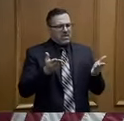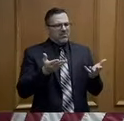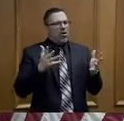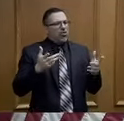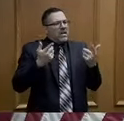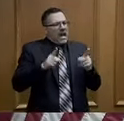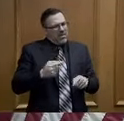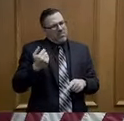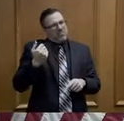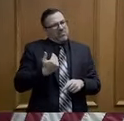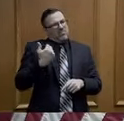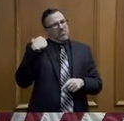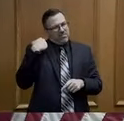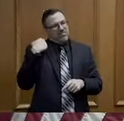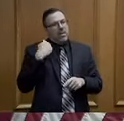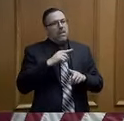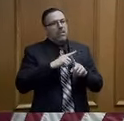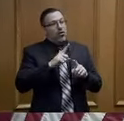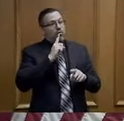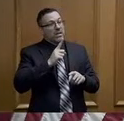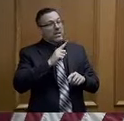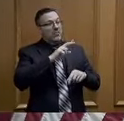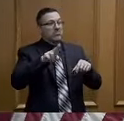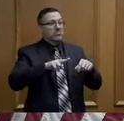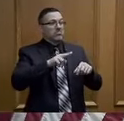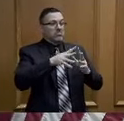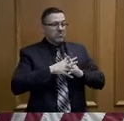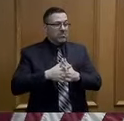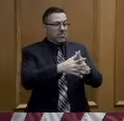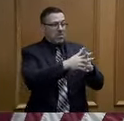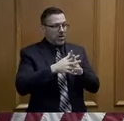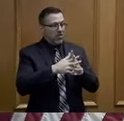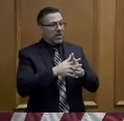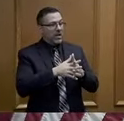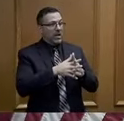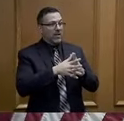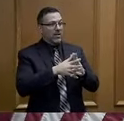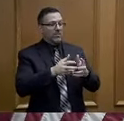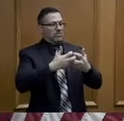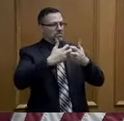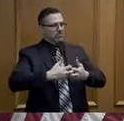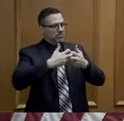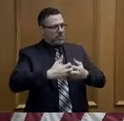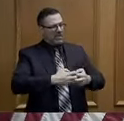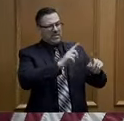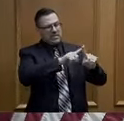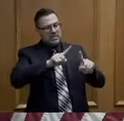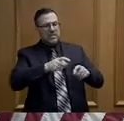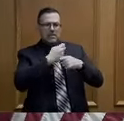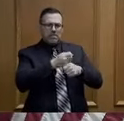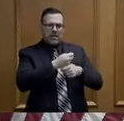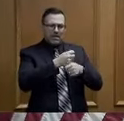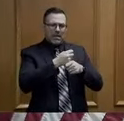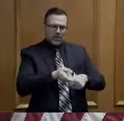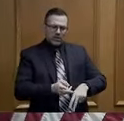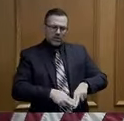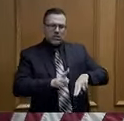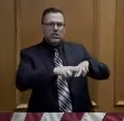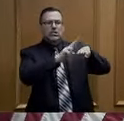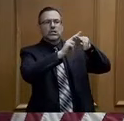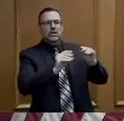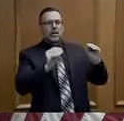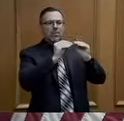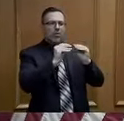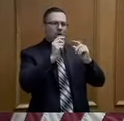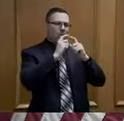But there's a tremendous national movement toward the production of personal protective equipment for